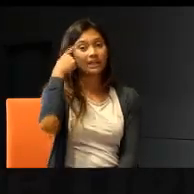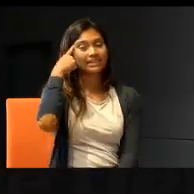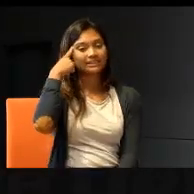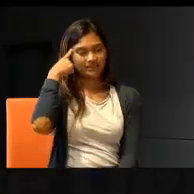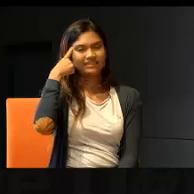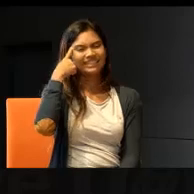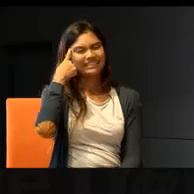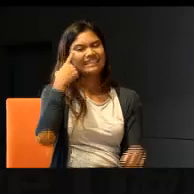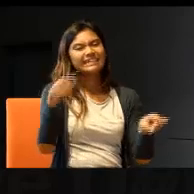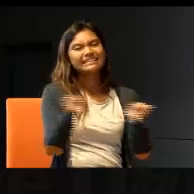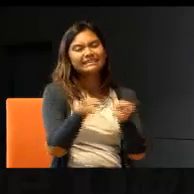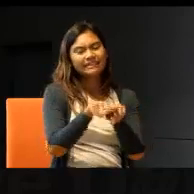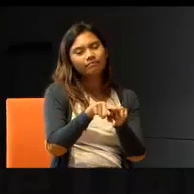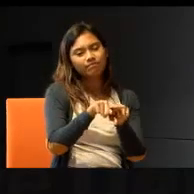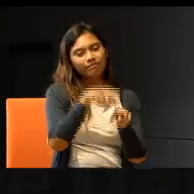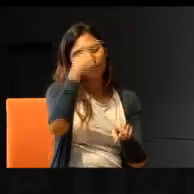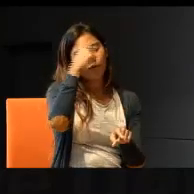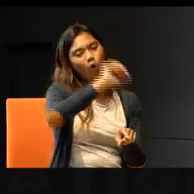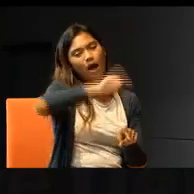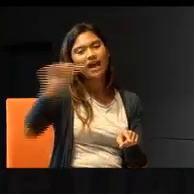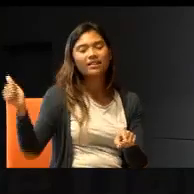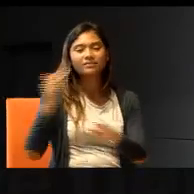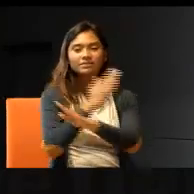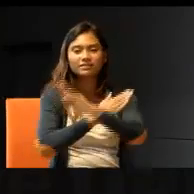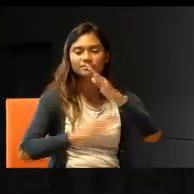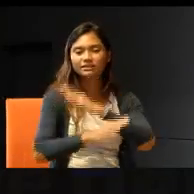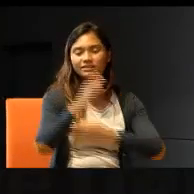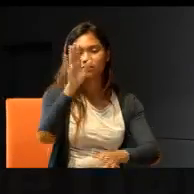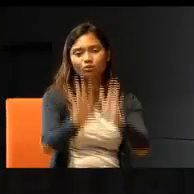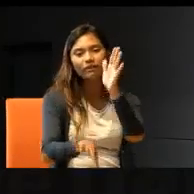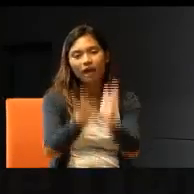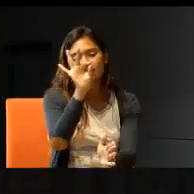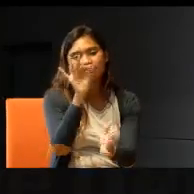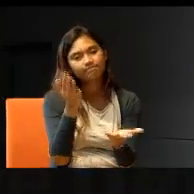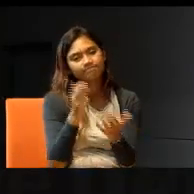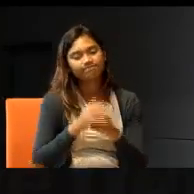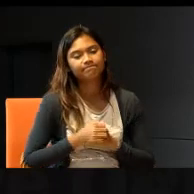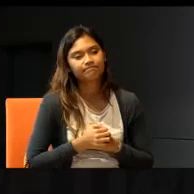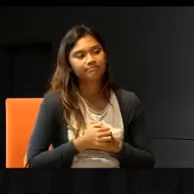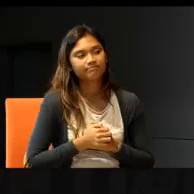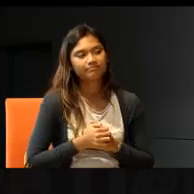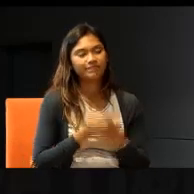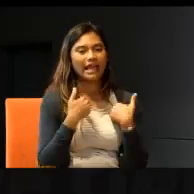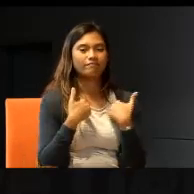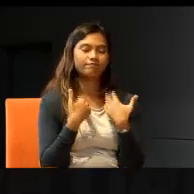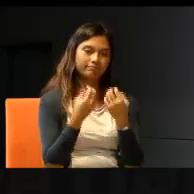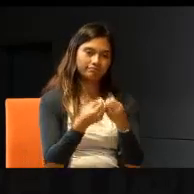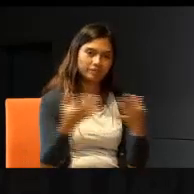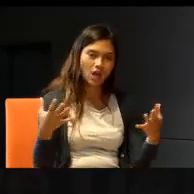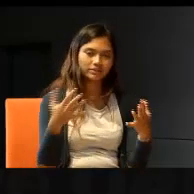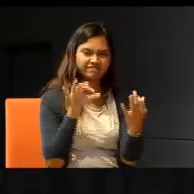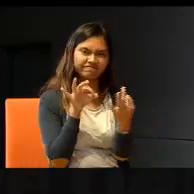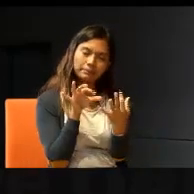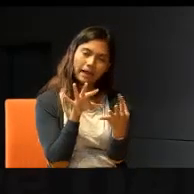applies as well, to students with other disabilities, because you find that, ah, there is a lot of, ah,